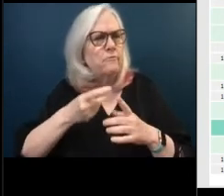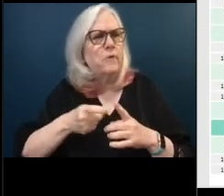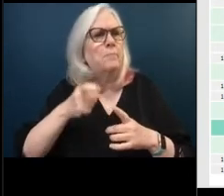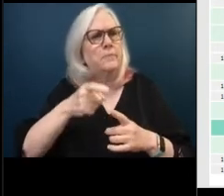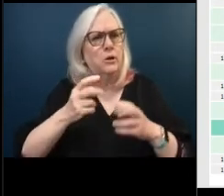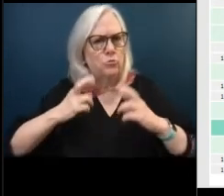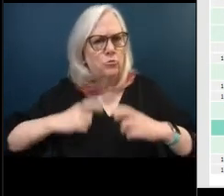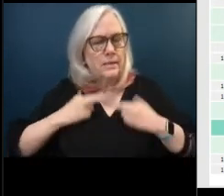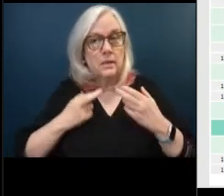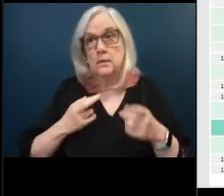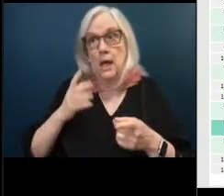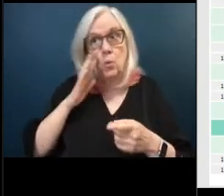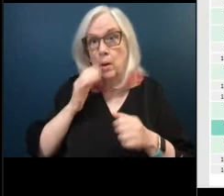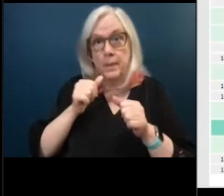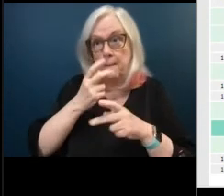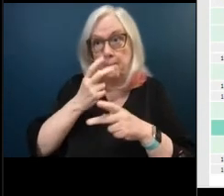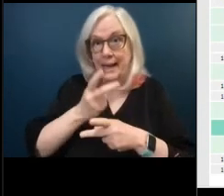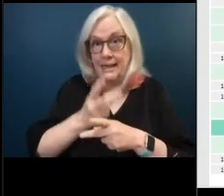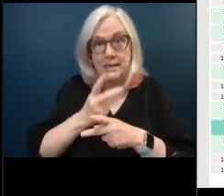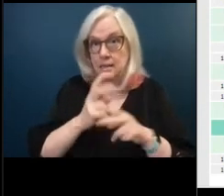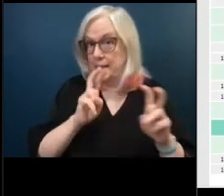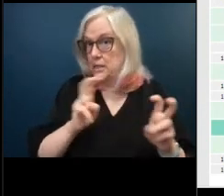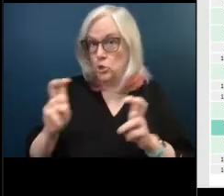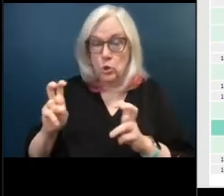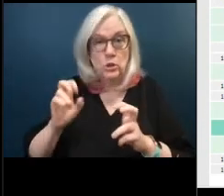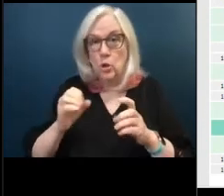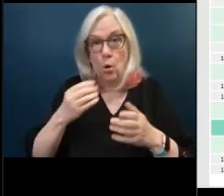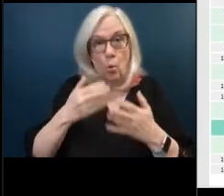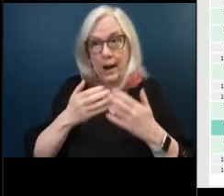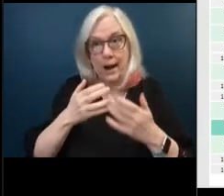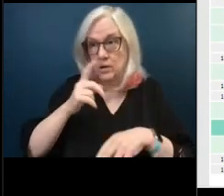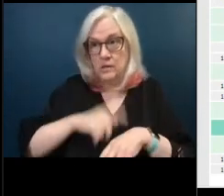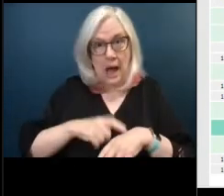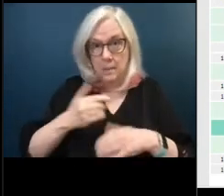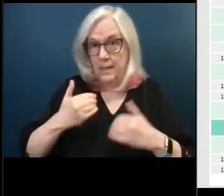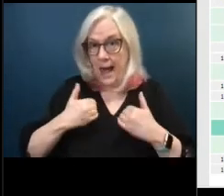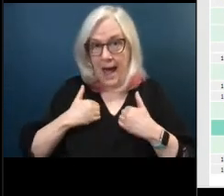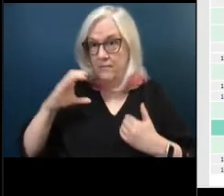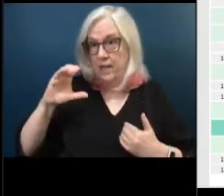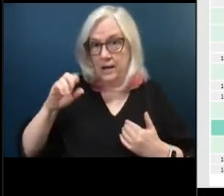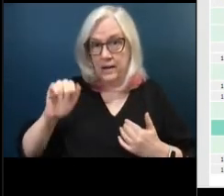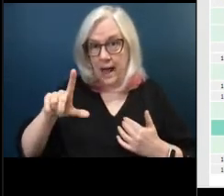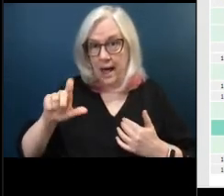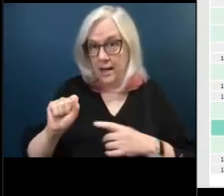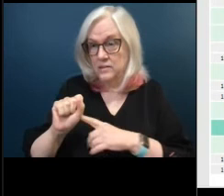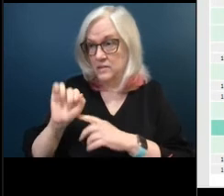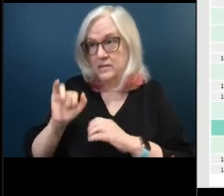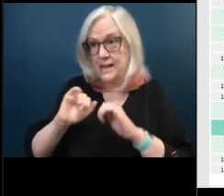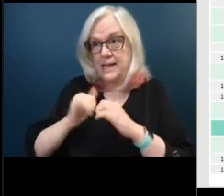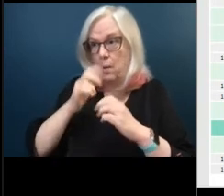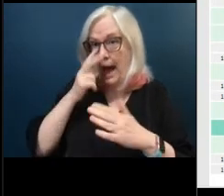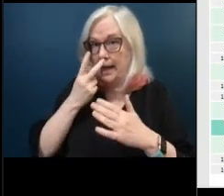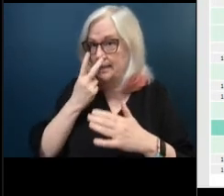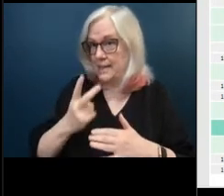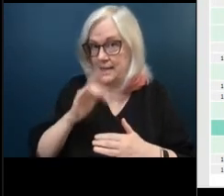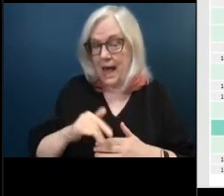issue for for when until whatever time the canals are there then it's going to be like that that's how i see it it's not a capital